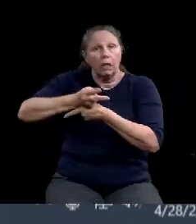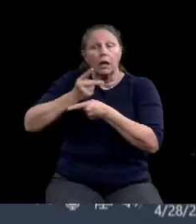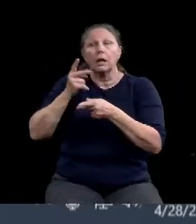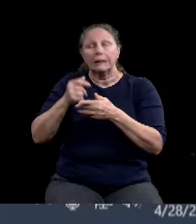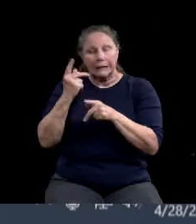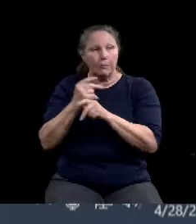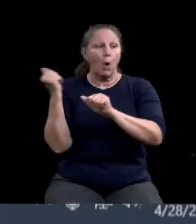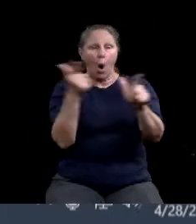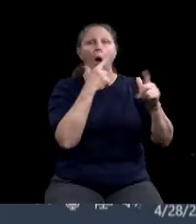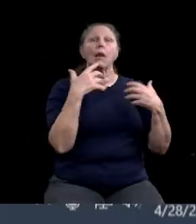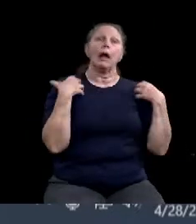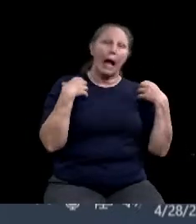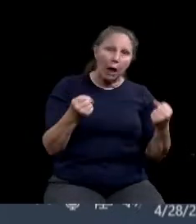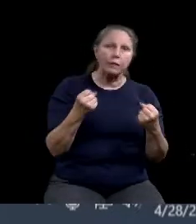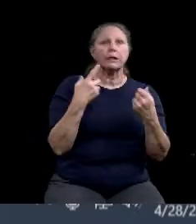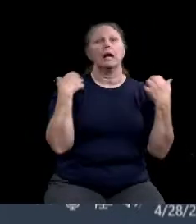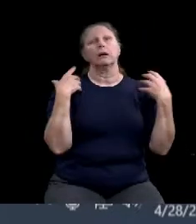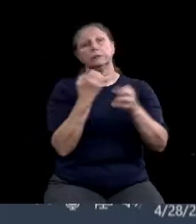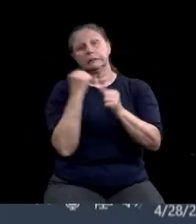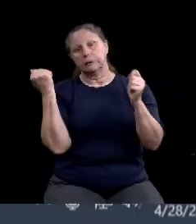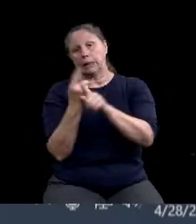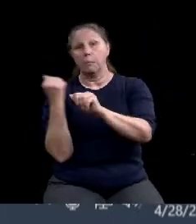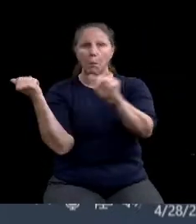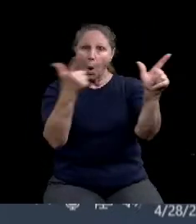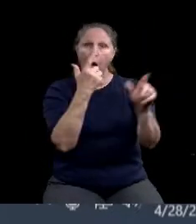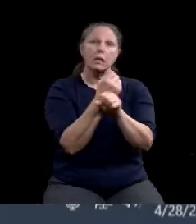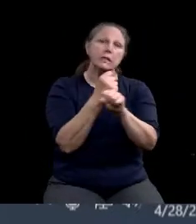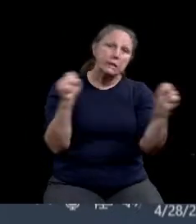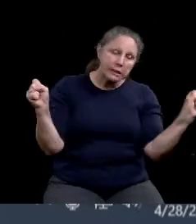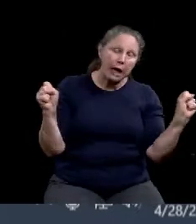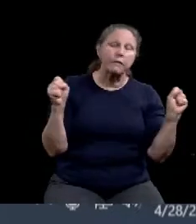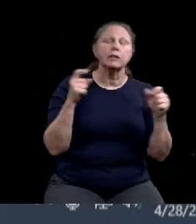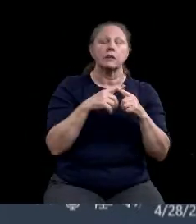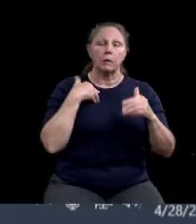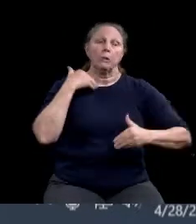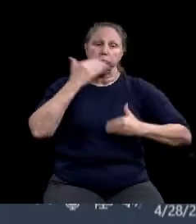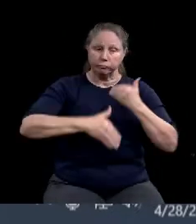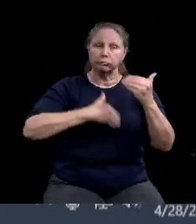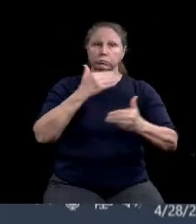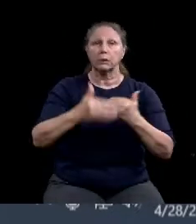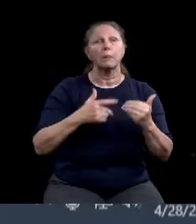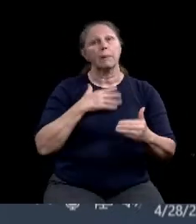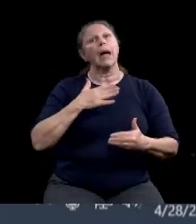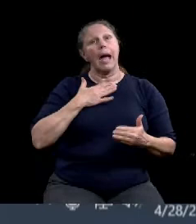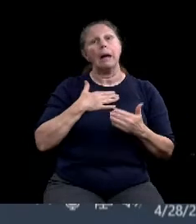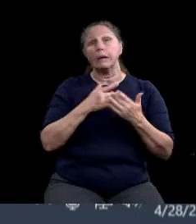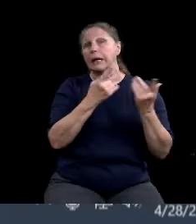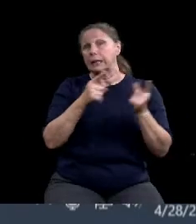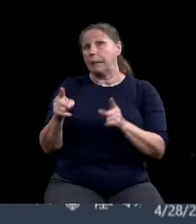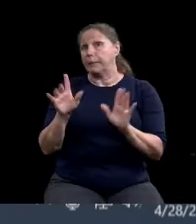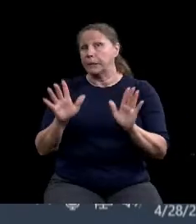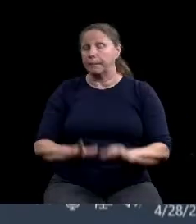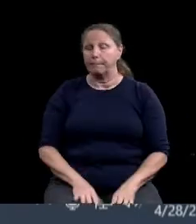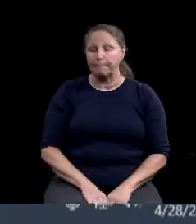very safe and healthy manner. But overall, I'm glad this is happening. Thank you, Councilmember Cevito.